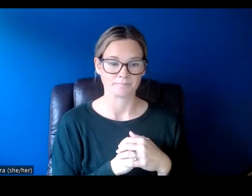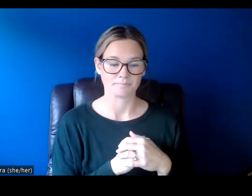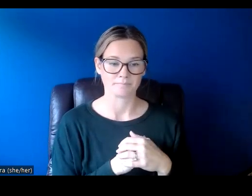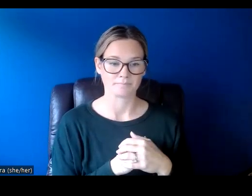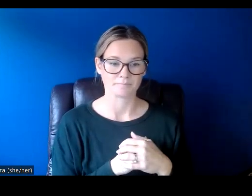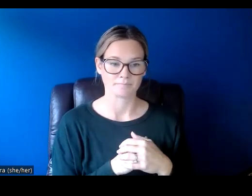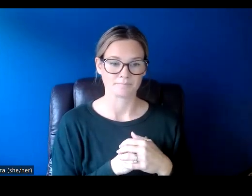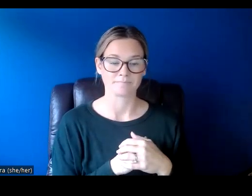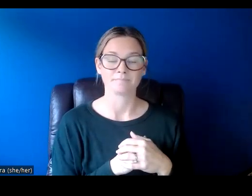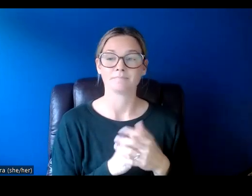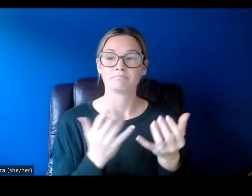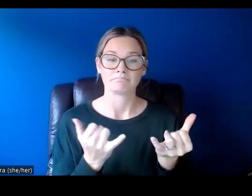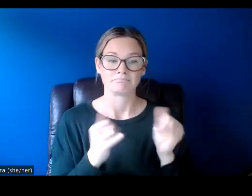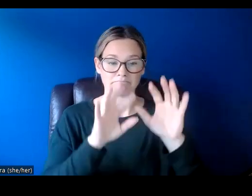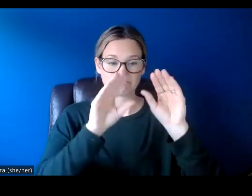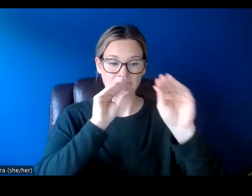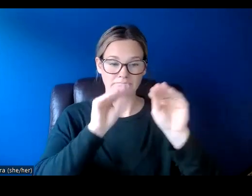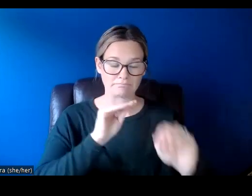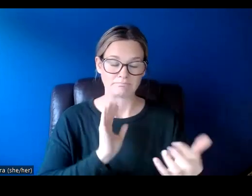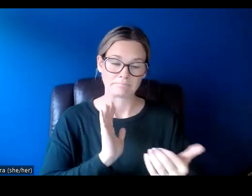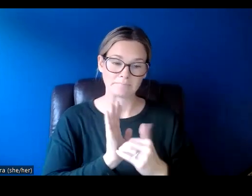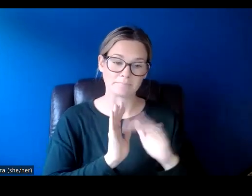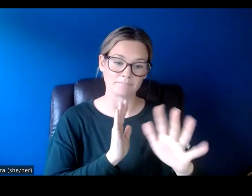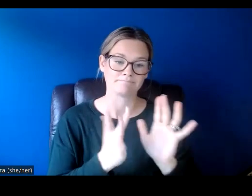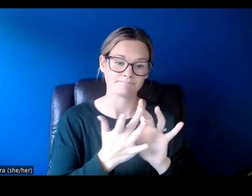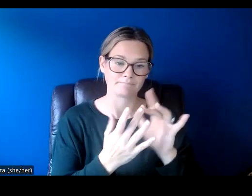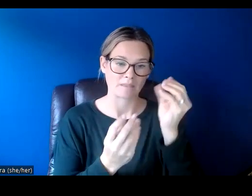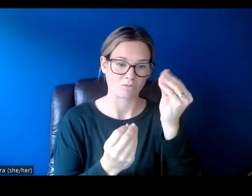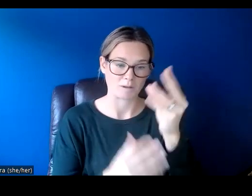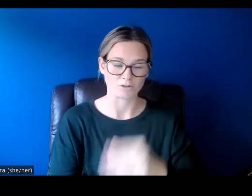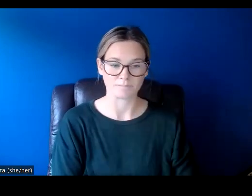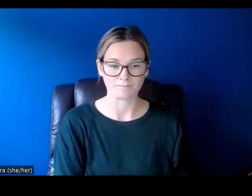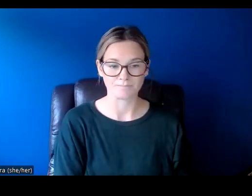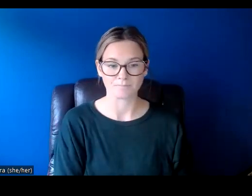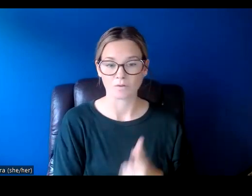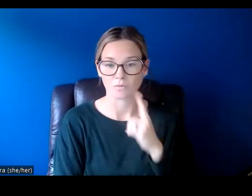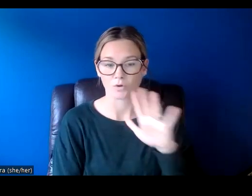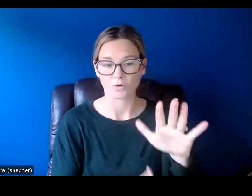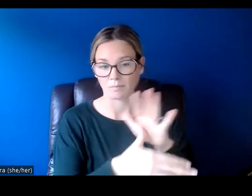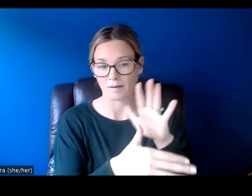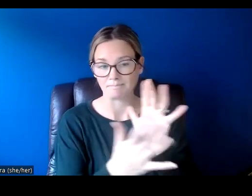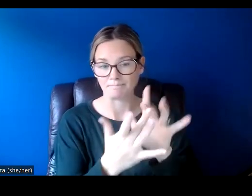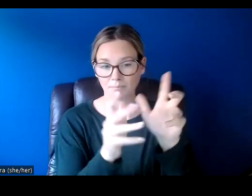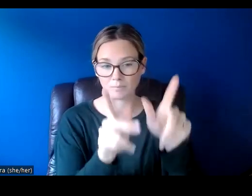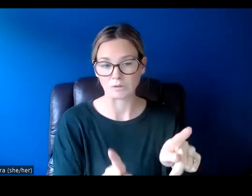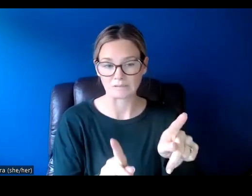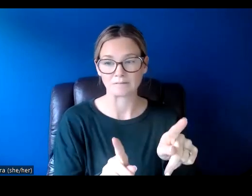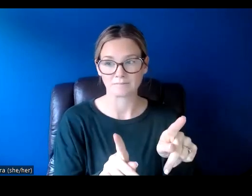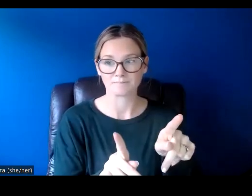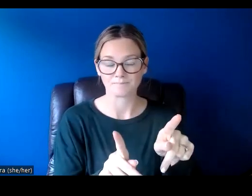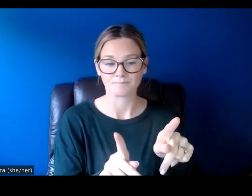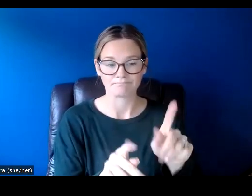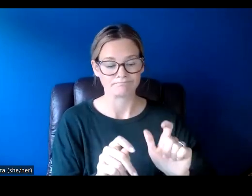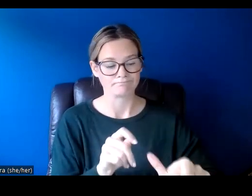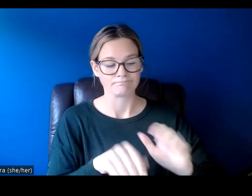From that point on, just fill out again the contact information for your primary contact and